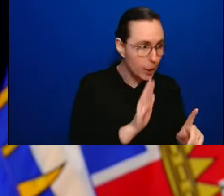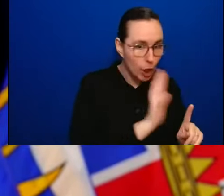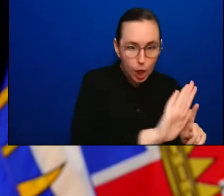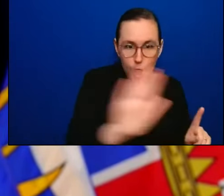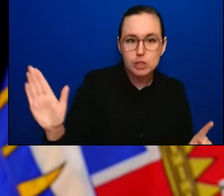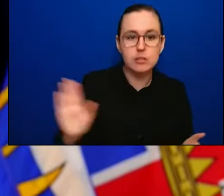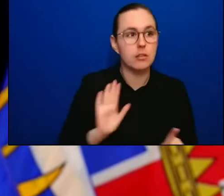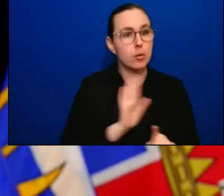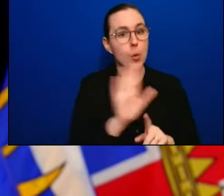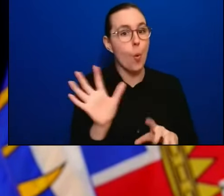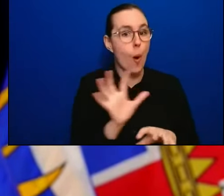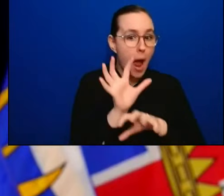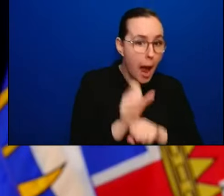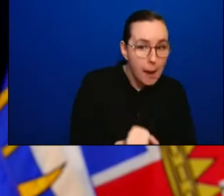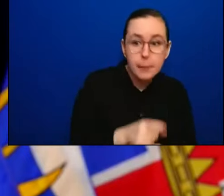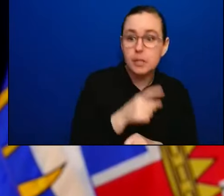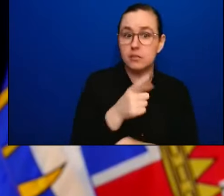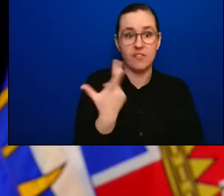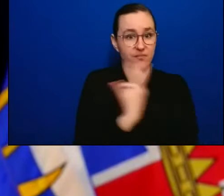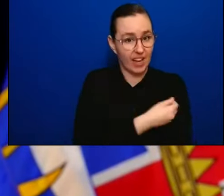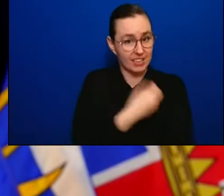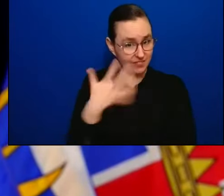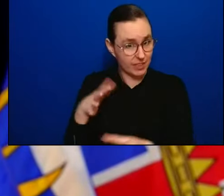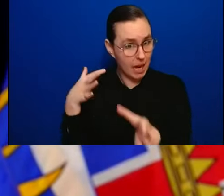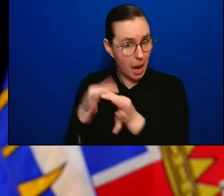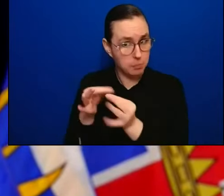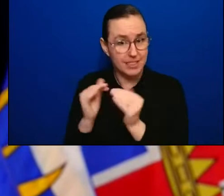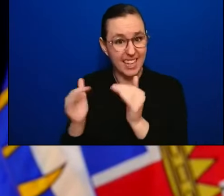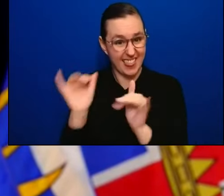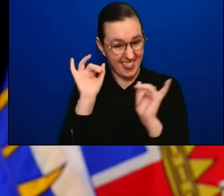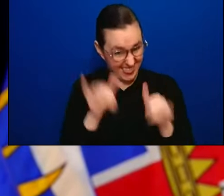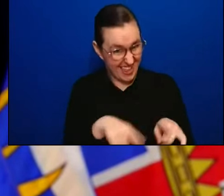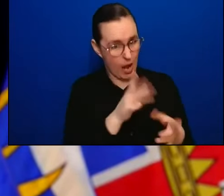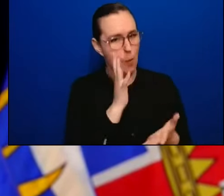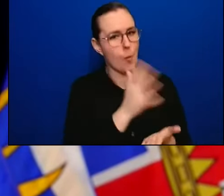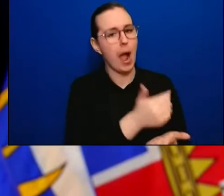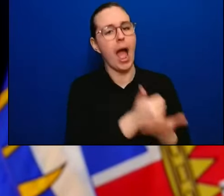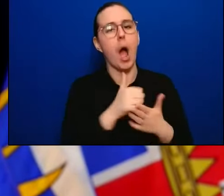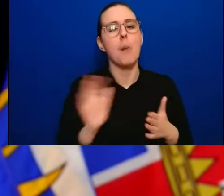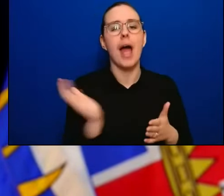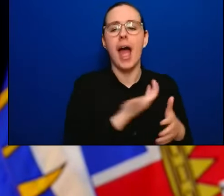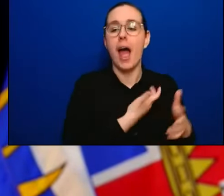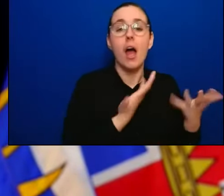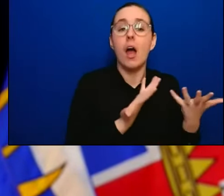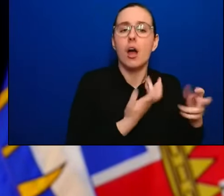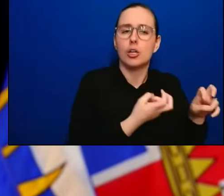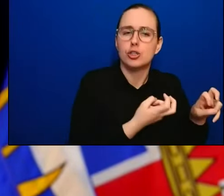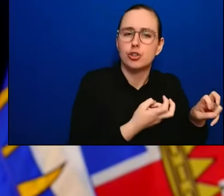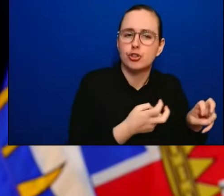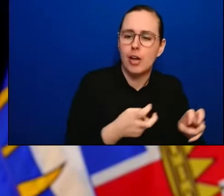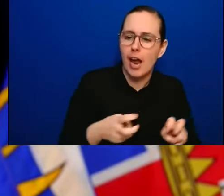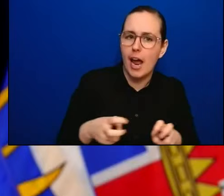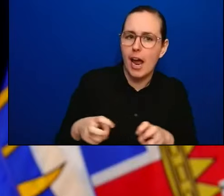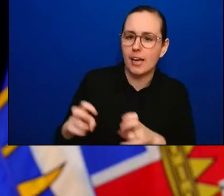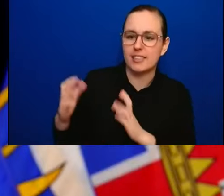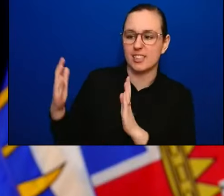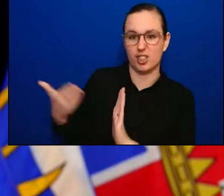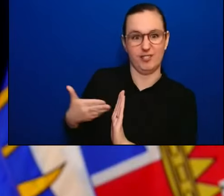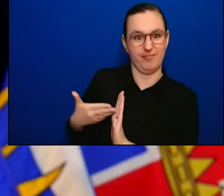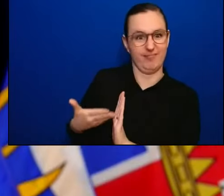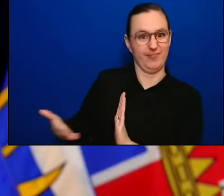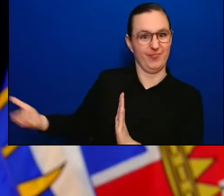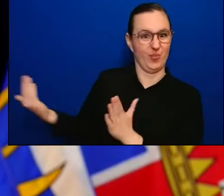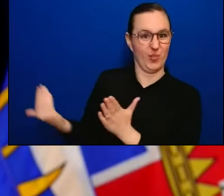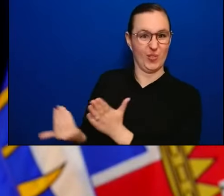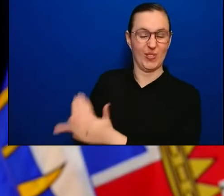And I think it's challenging to know when is the best time to do things. But I think we're in a place